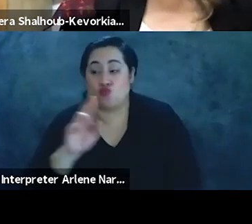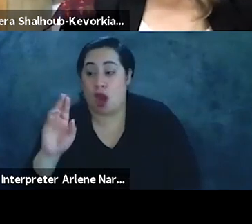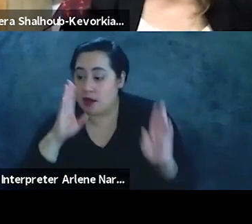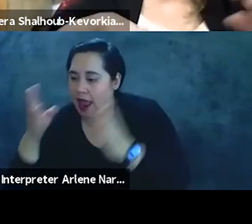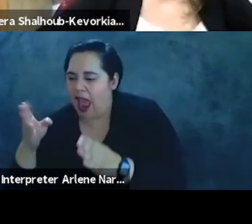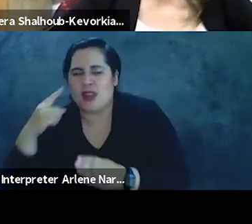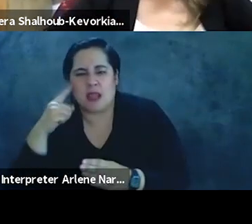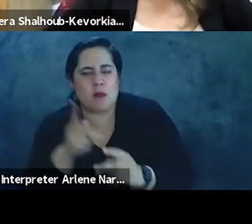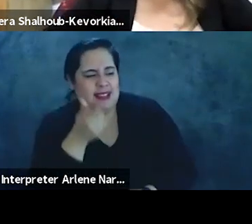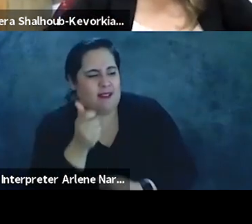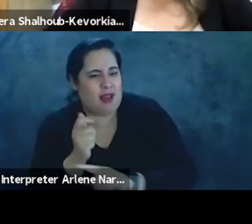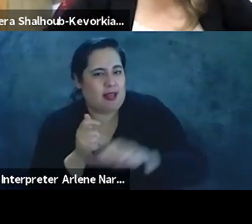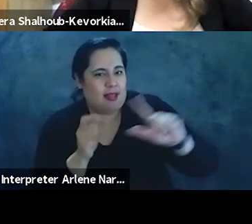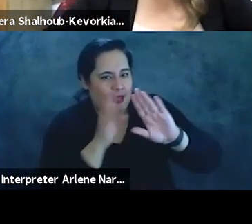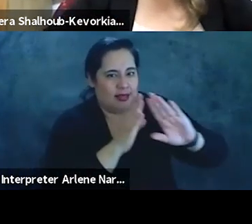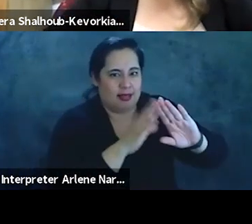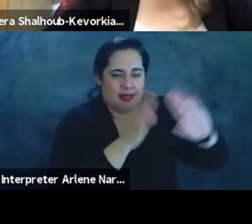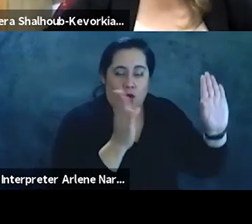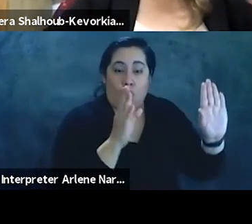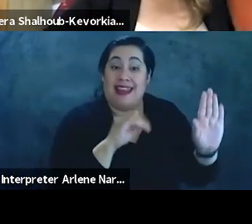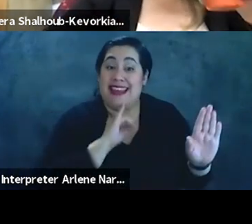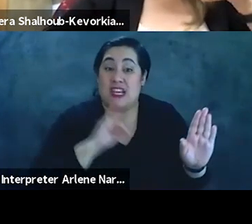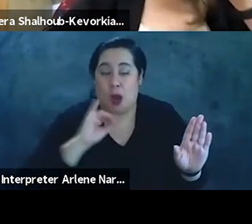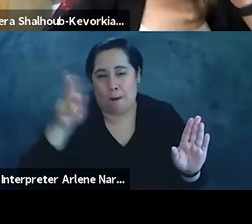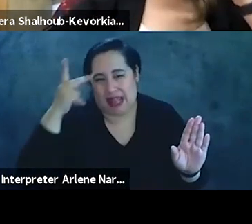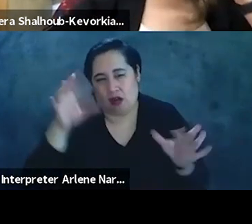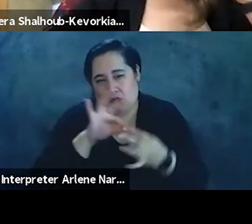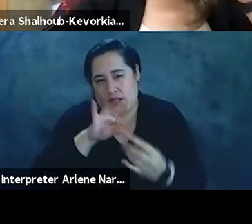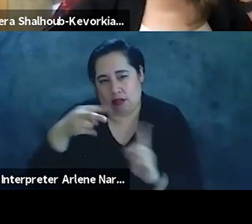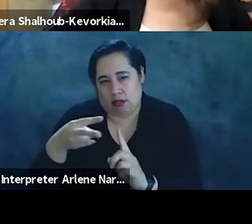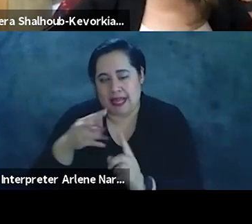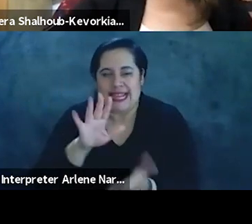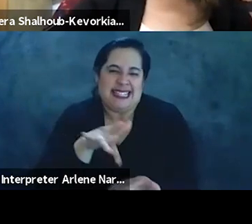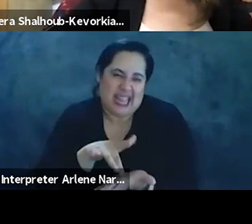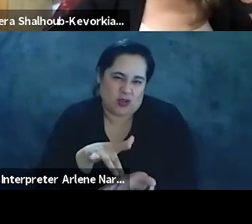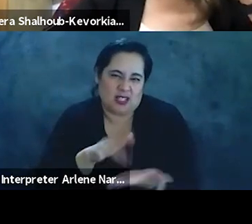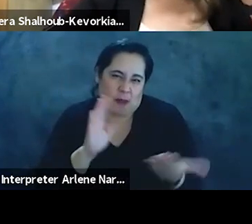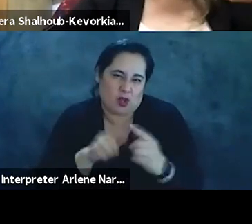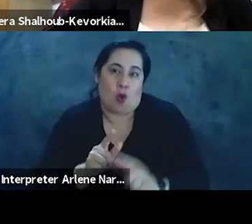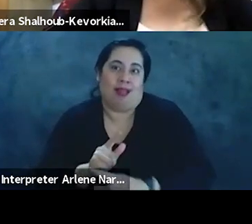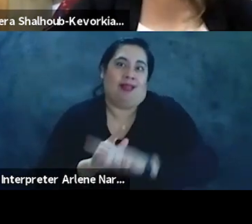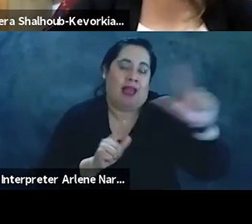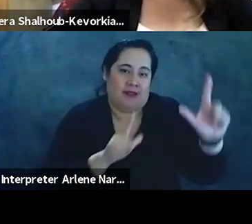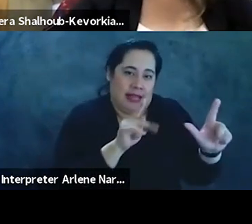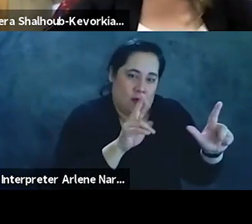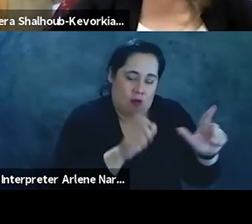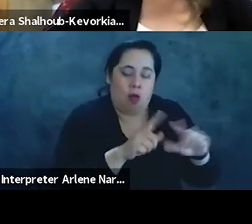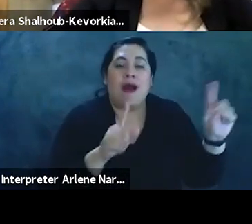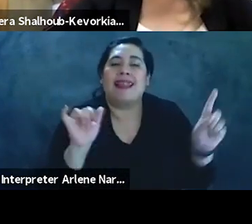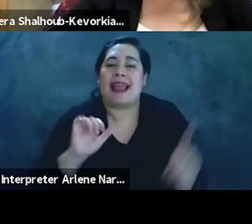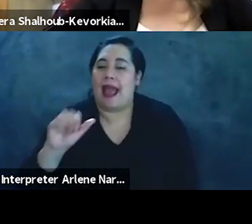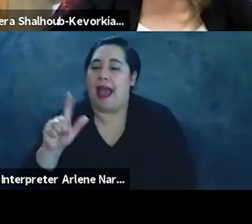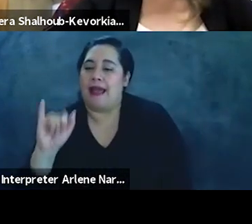who are liberals in an Israeli political context or a centrist to left liberals, like Ari Shavit,